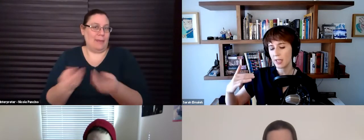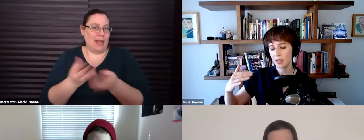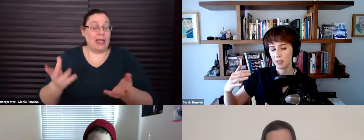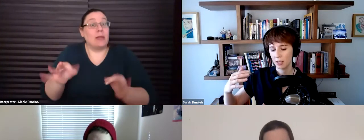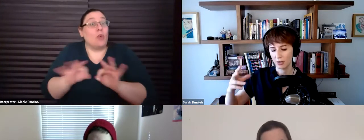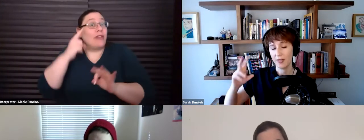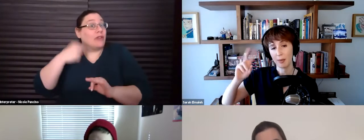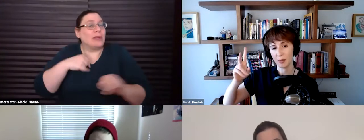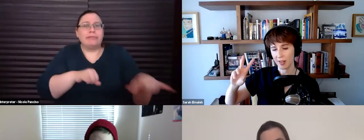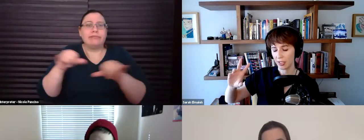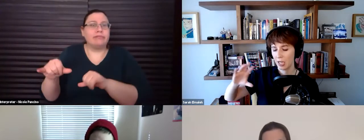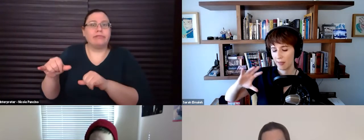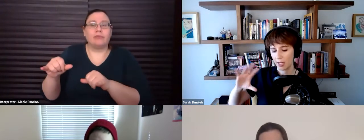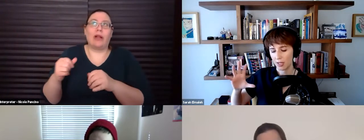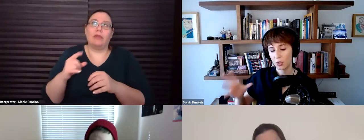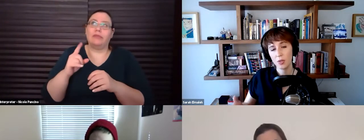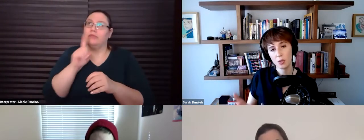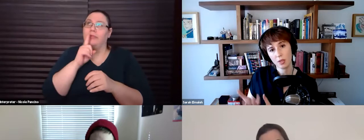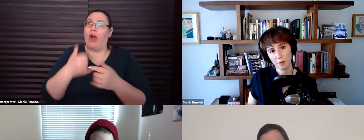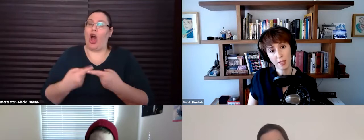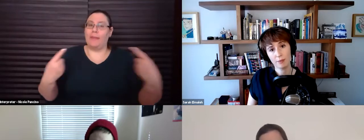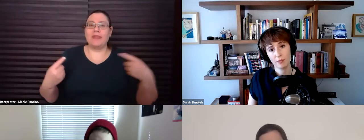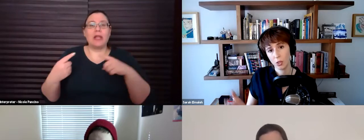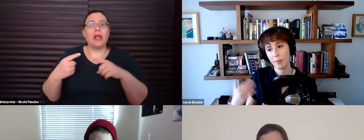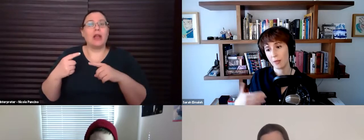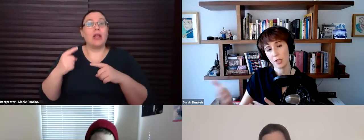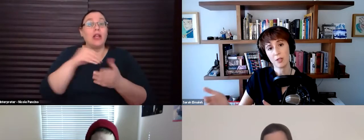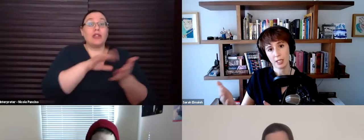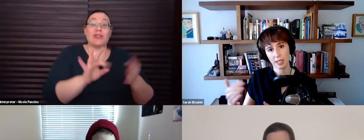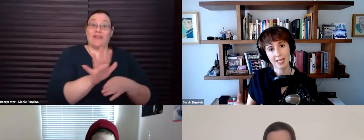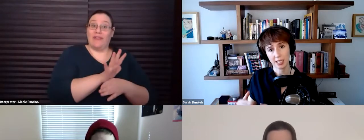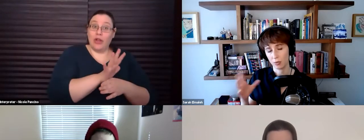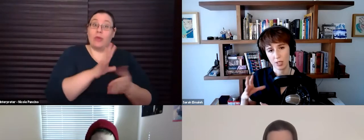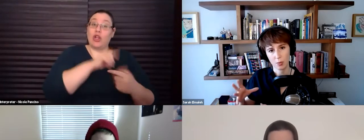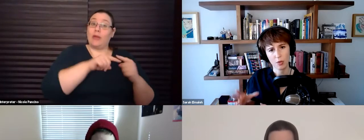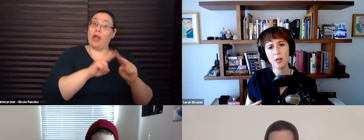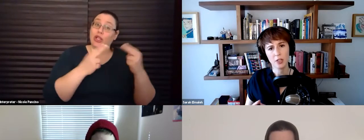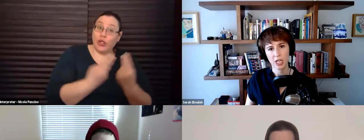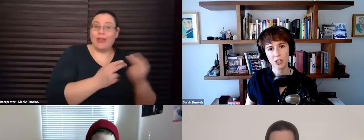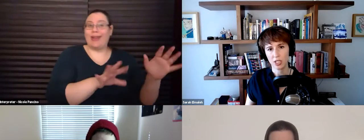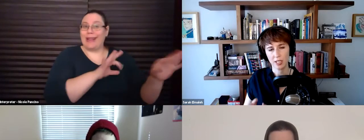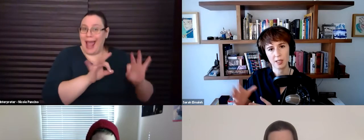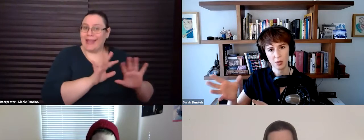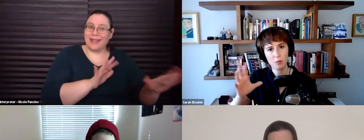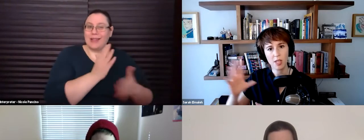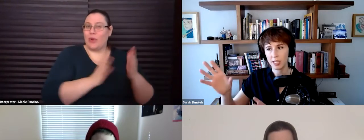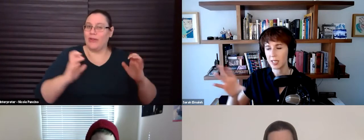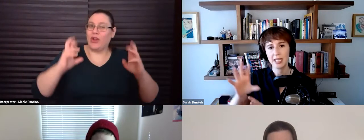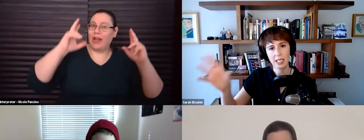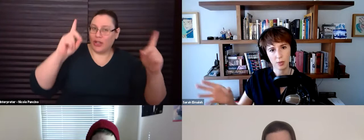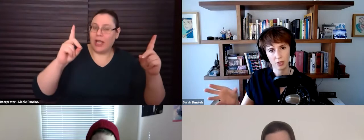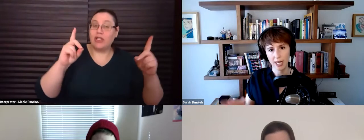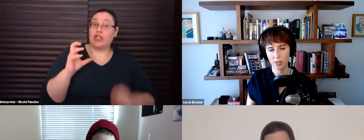in the same way that, or in the opposite way, rather that, uh, students of film learn about the union and casting and it's sort of part of your education and it's assumed